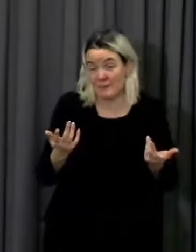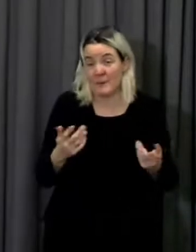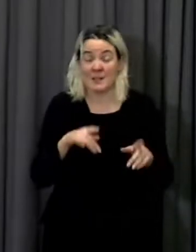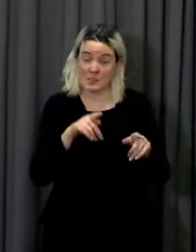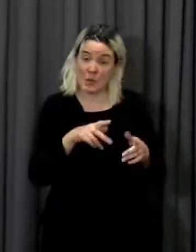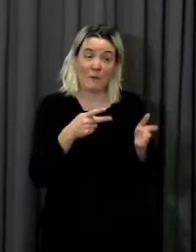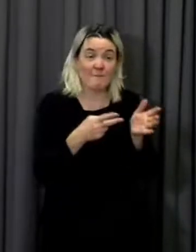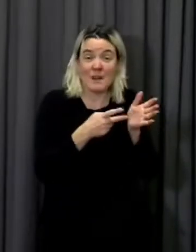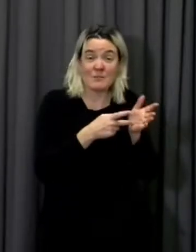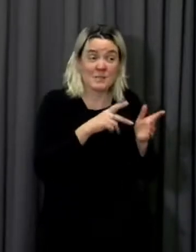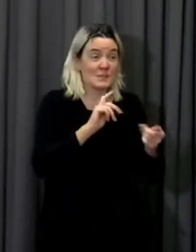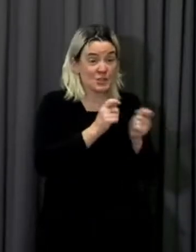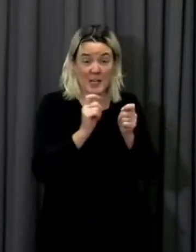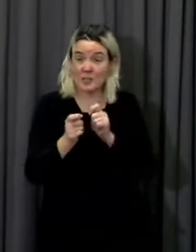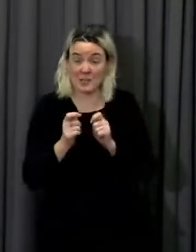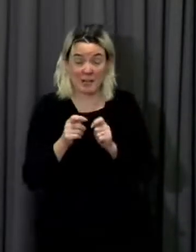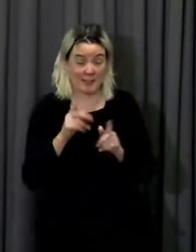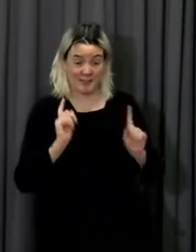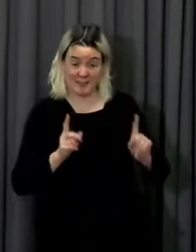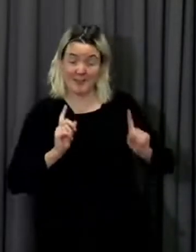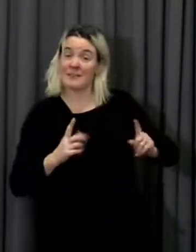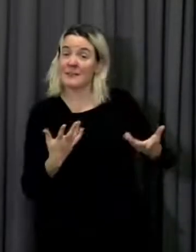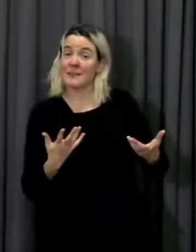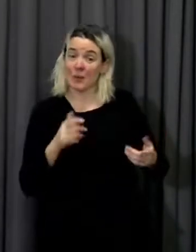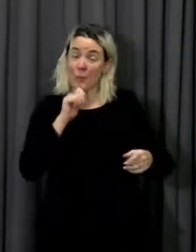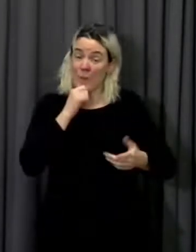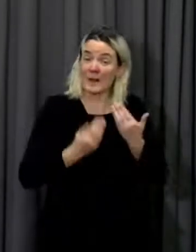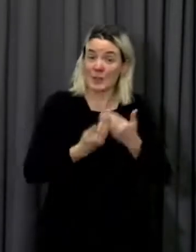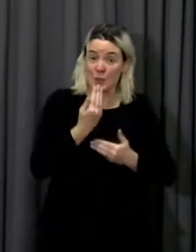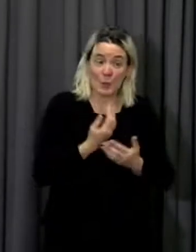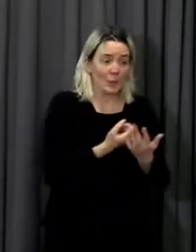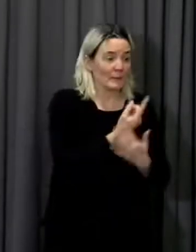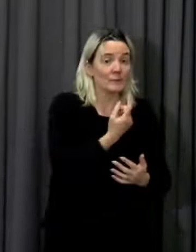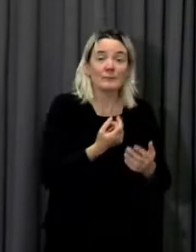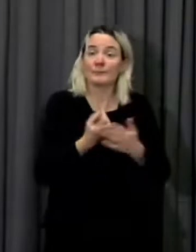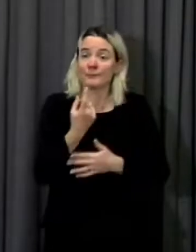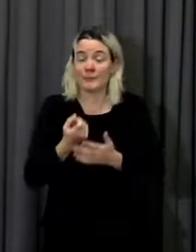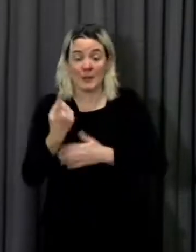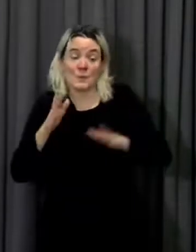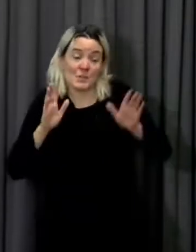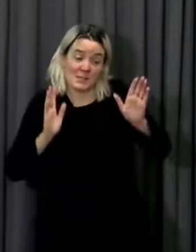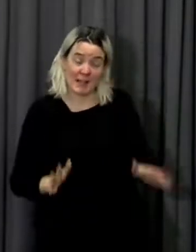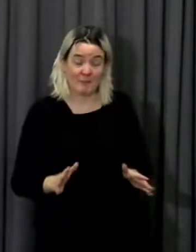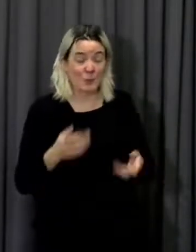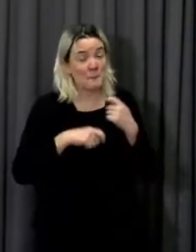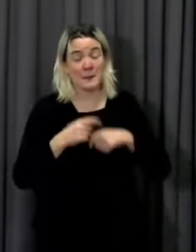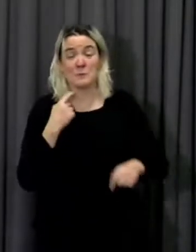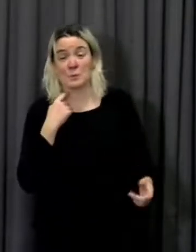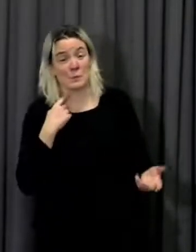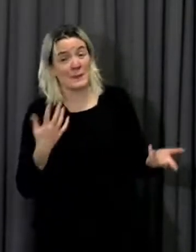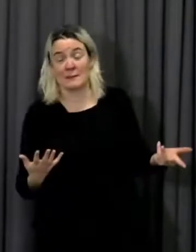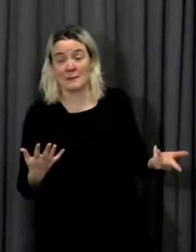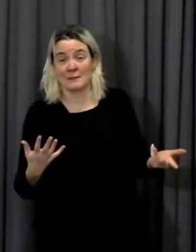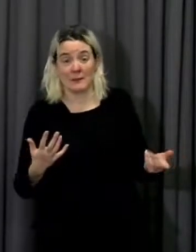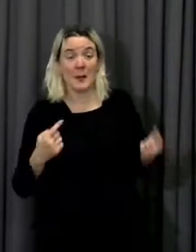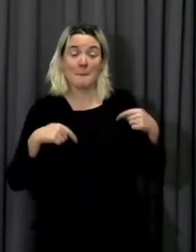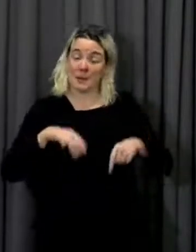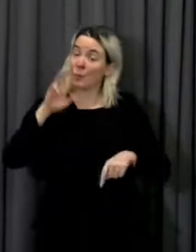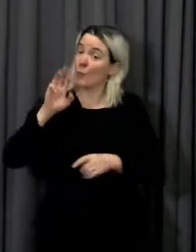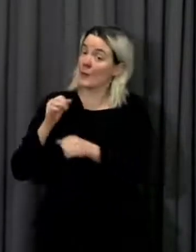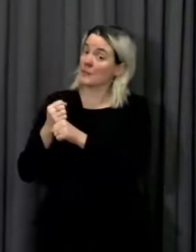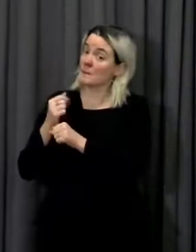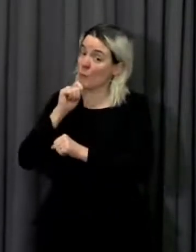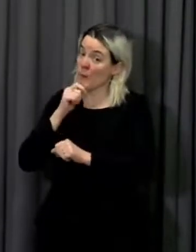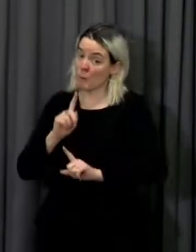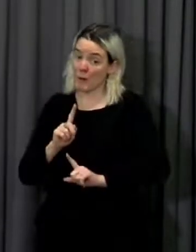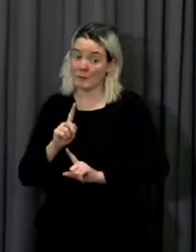change shape. It will create new variants, and this is something that we're going to simply have to get used to. What we will be doing in the Welsh Government